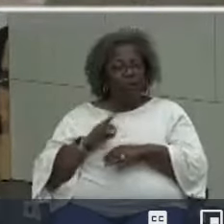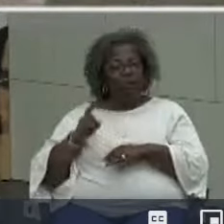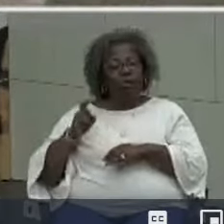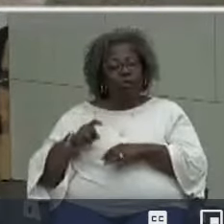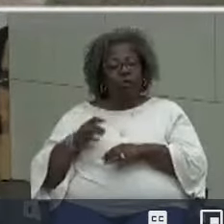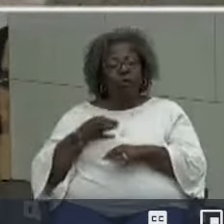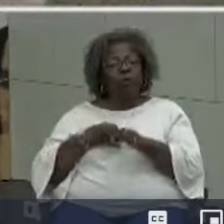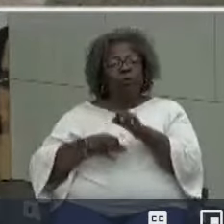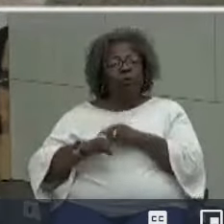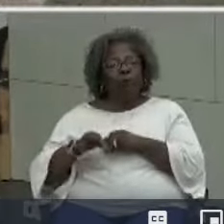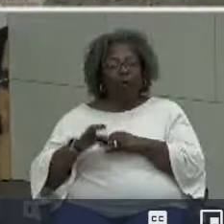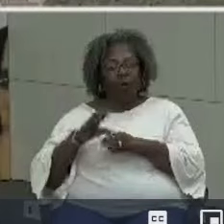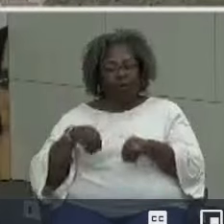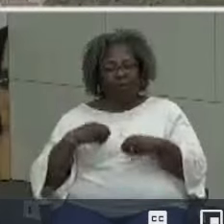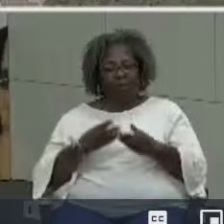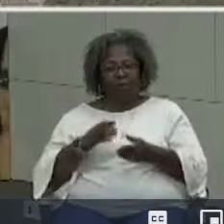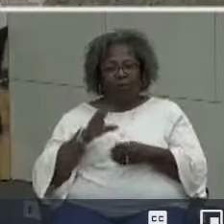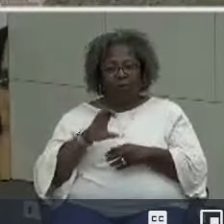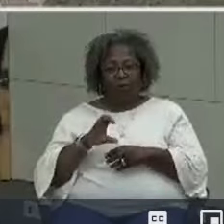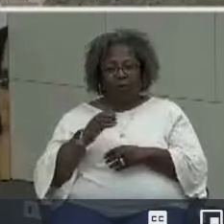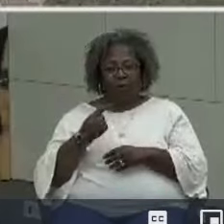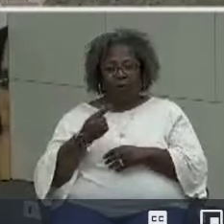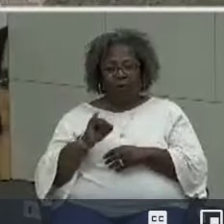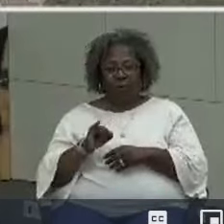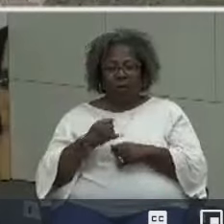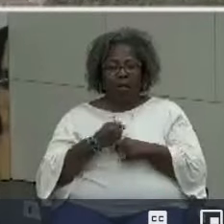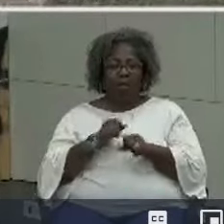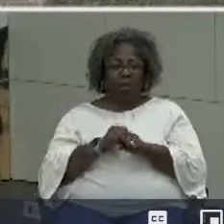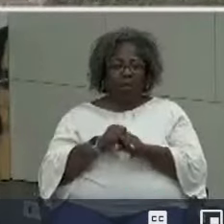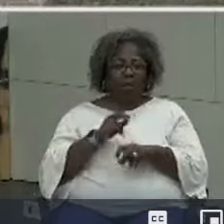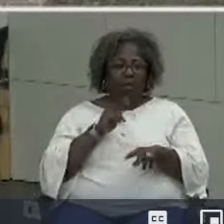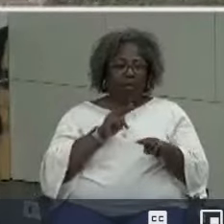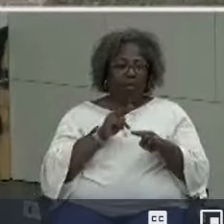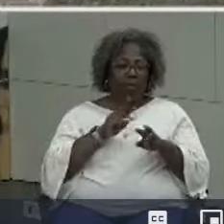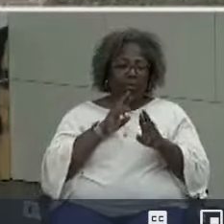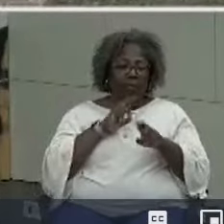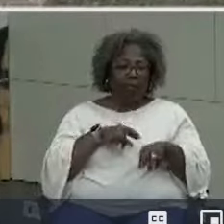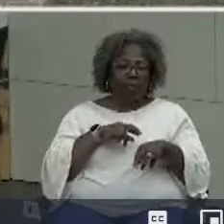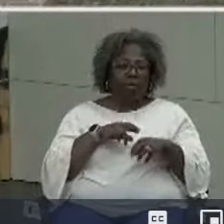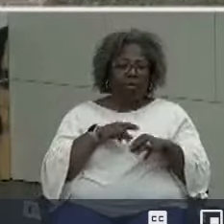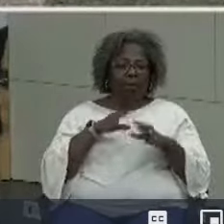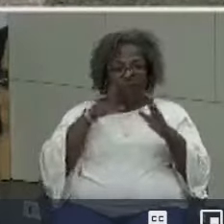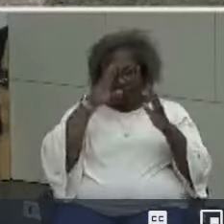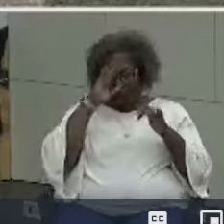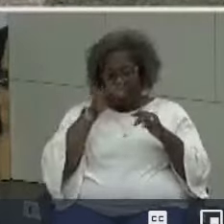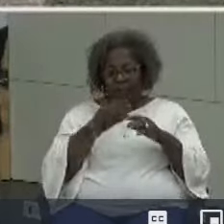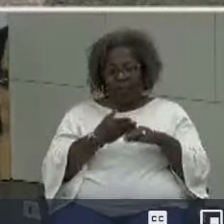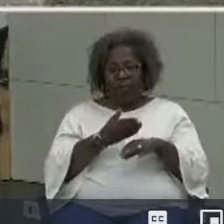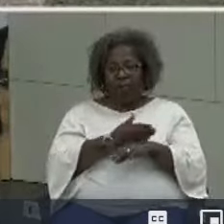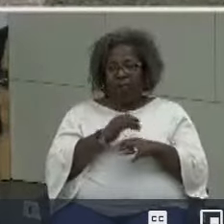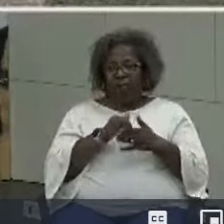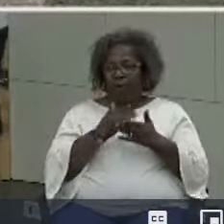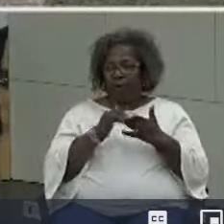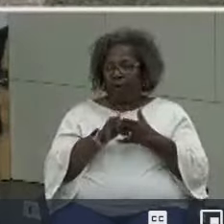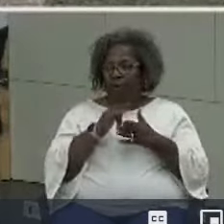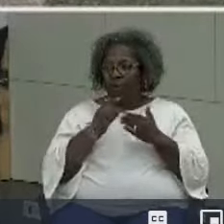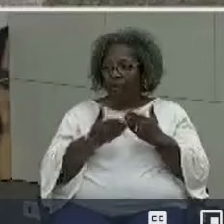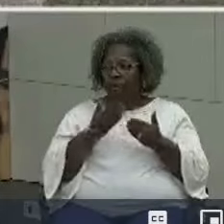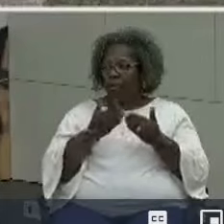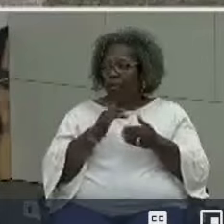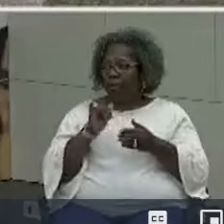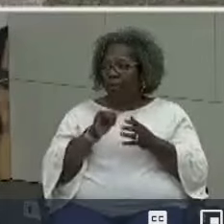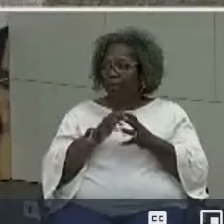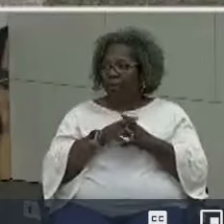replace the we should give you the cgi but make the monitoring report about med expected growth that might be a little easier too